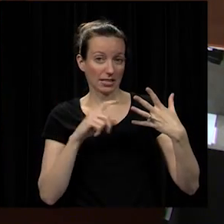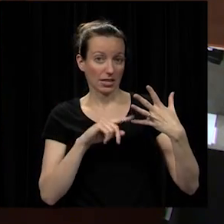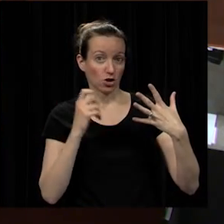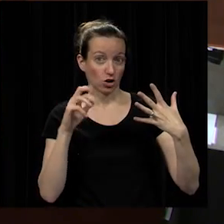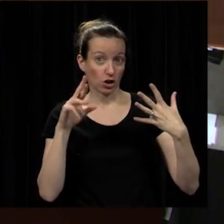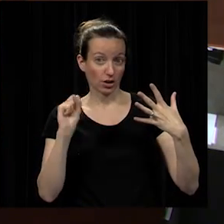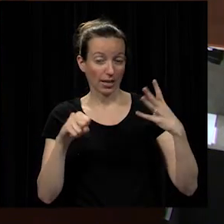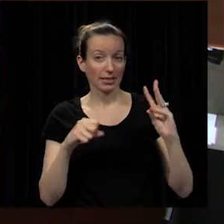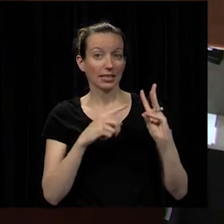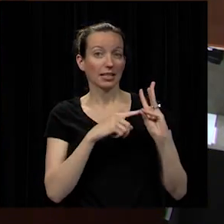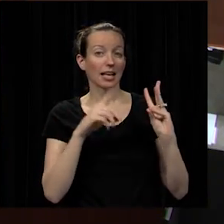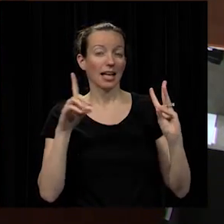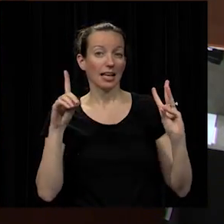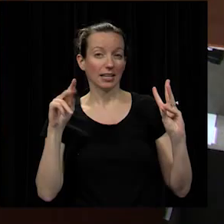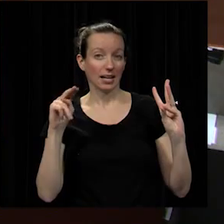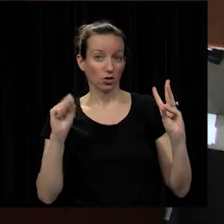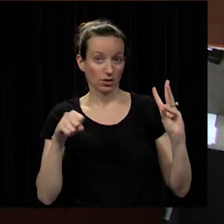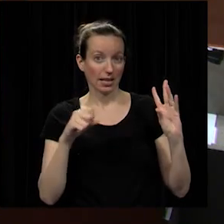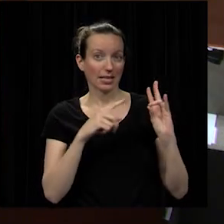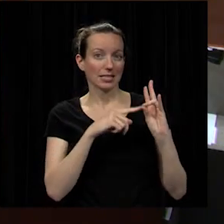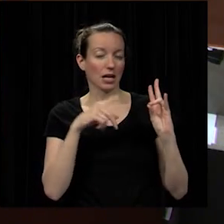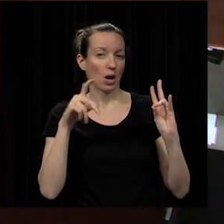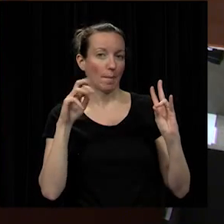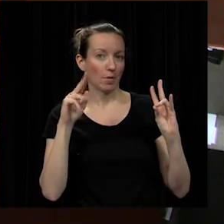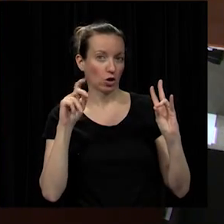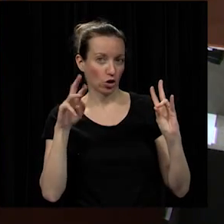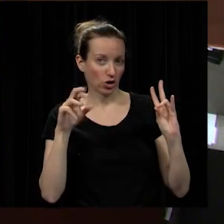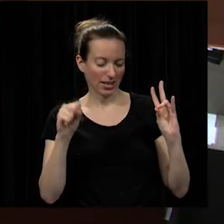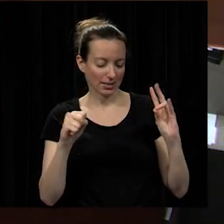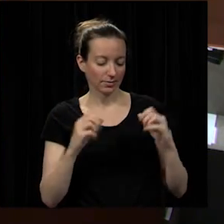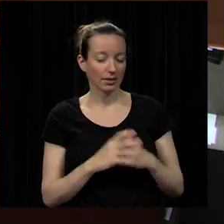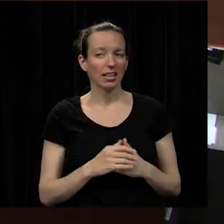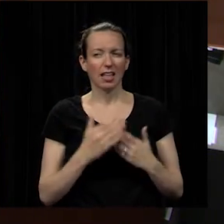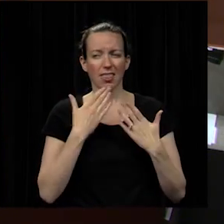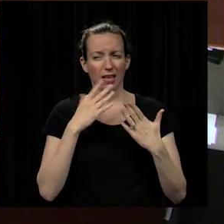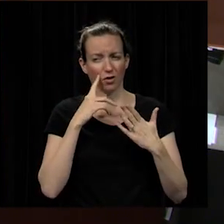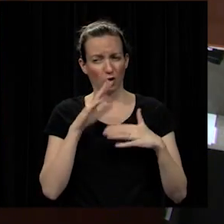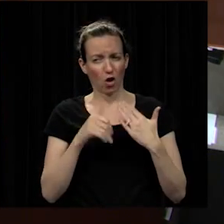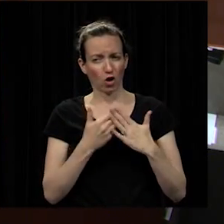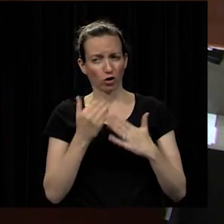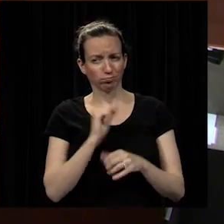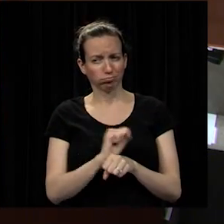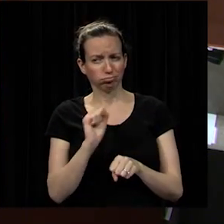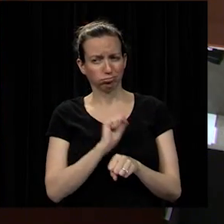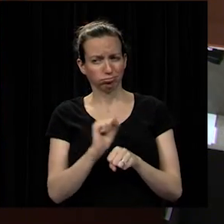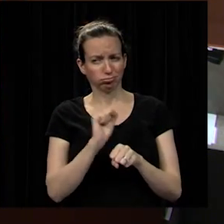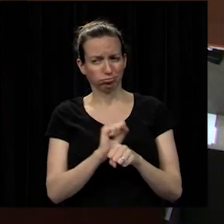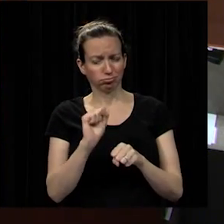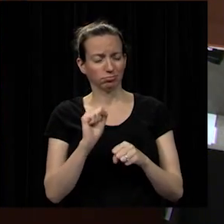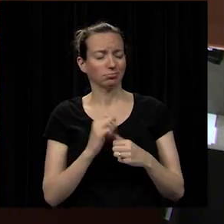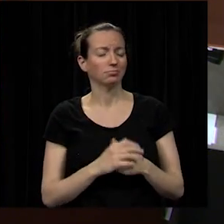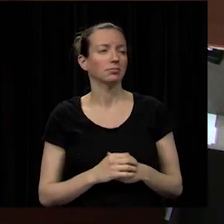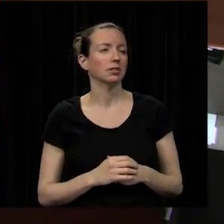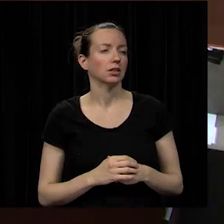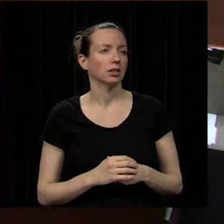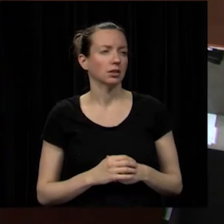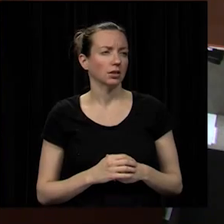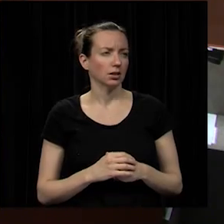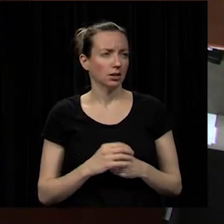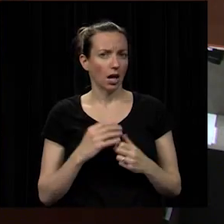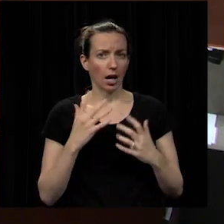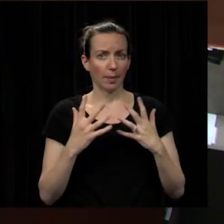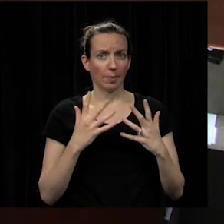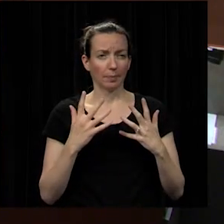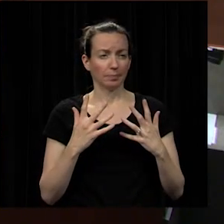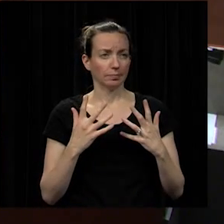dr daniels yes mr parker yes thanks for your hard work on that that was a big project uh let's do um